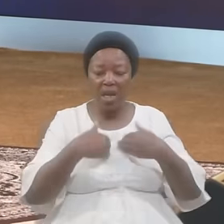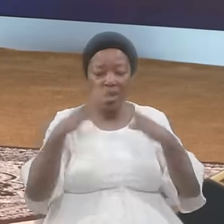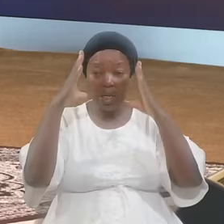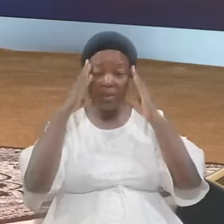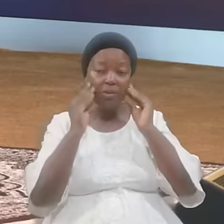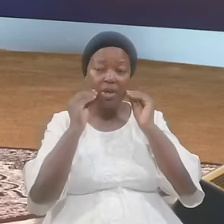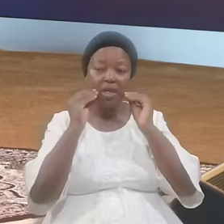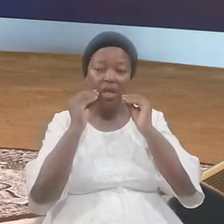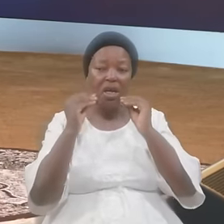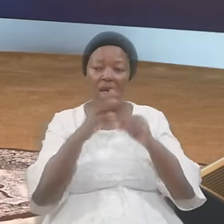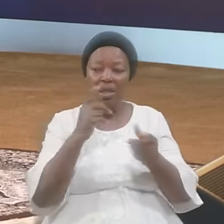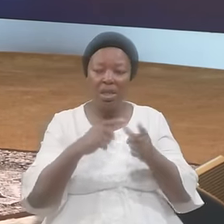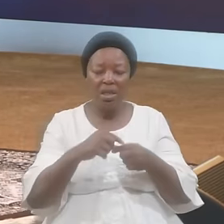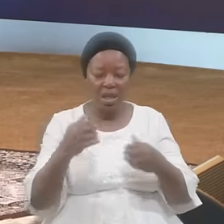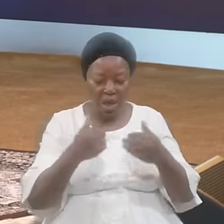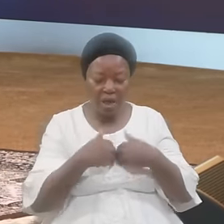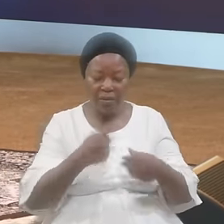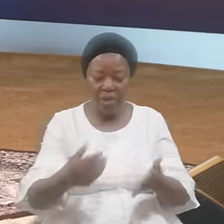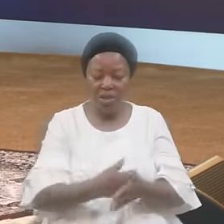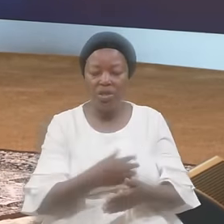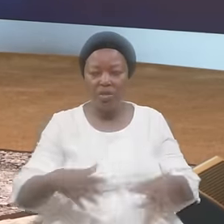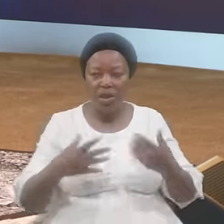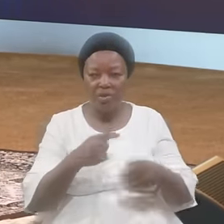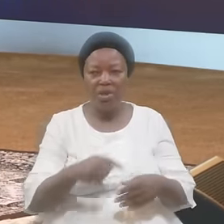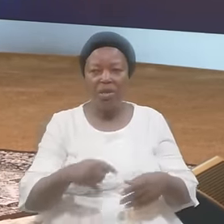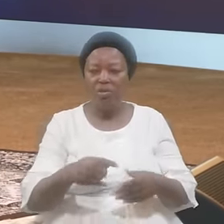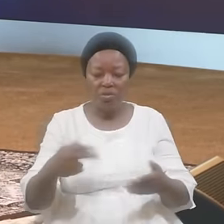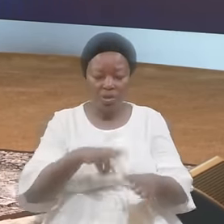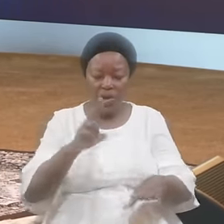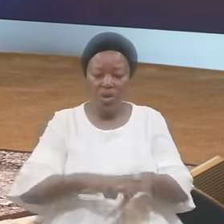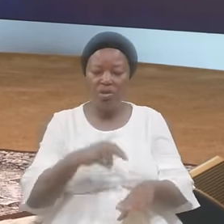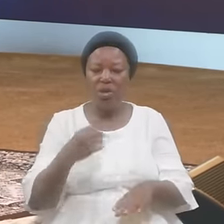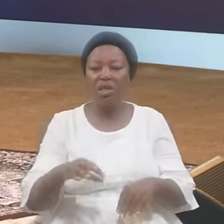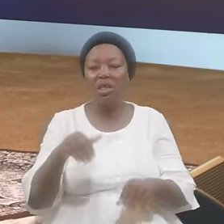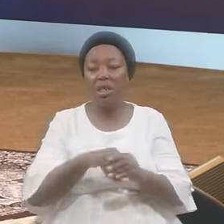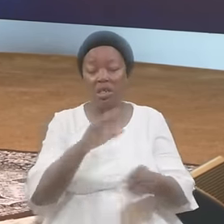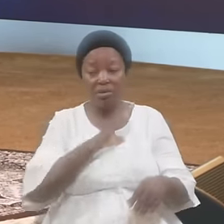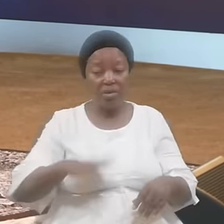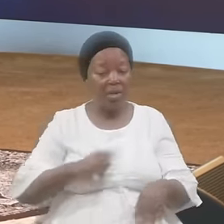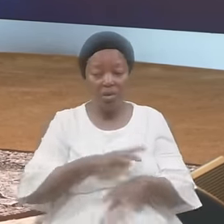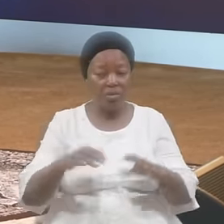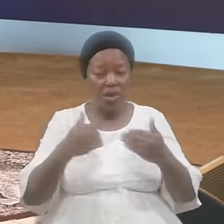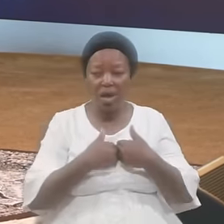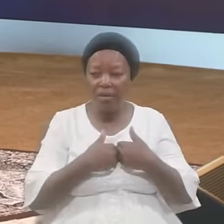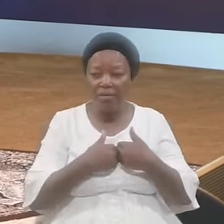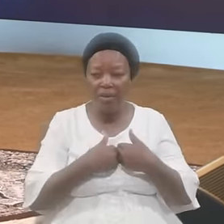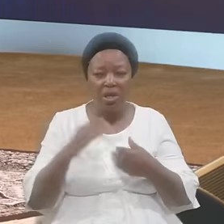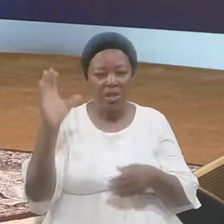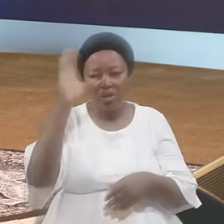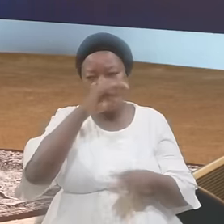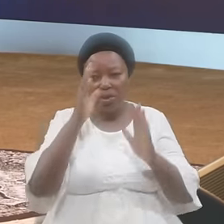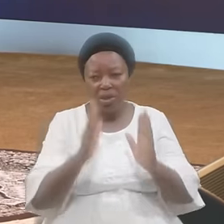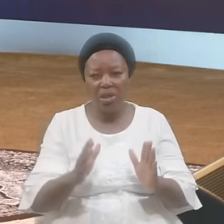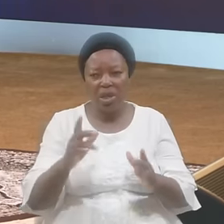That change of heart That new life New nature In Christ They do not have Strangers